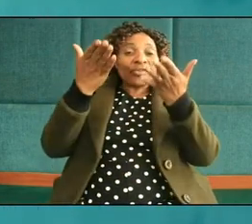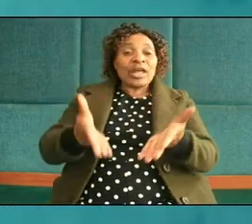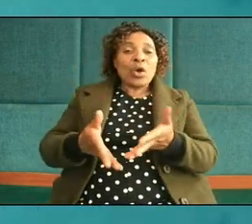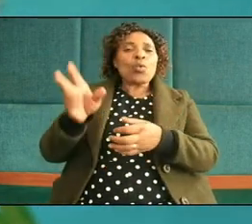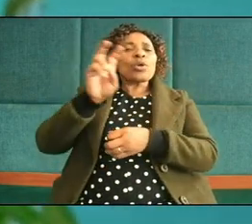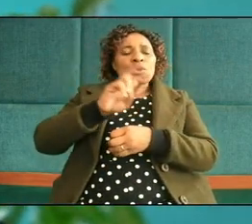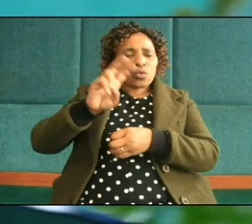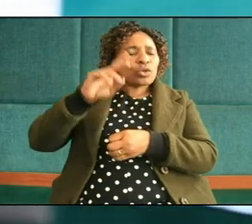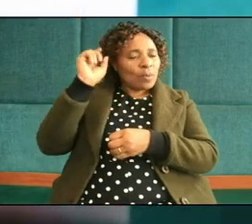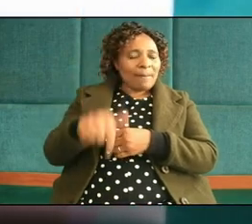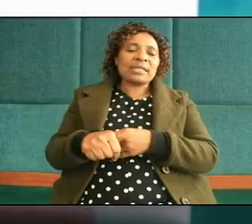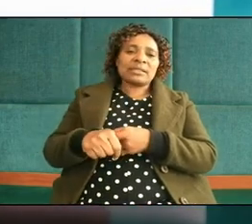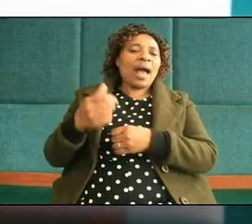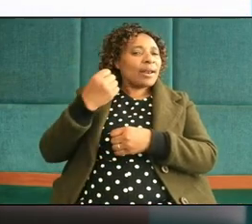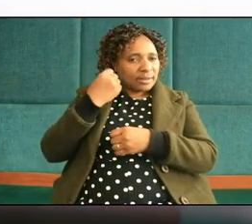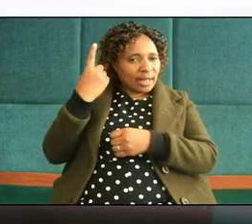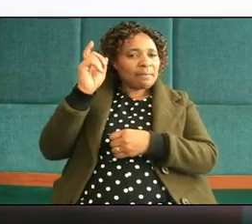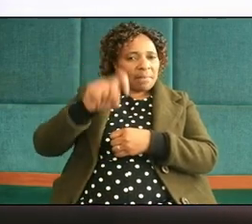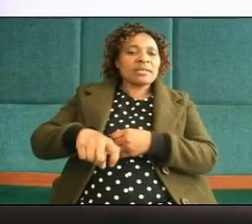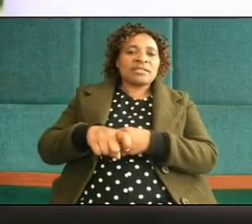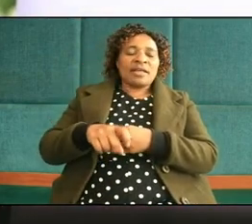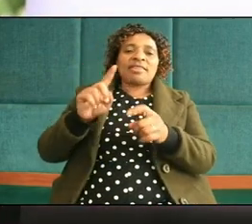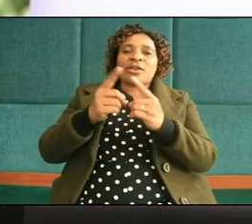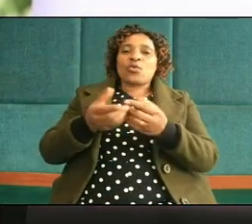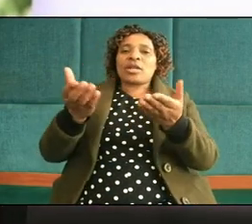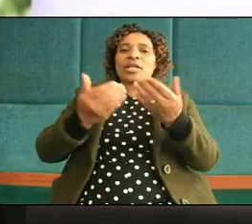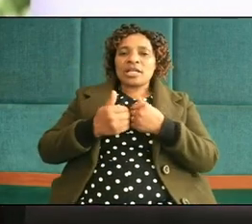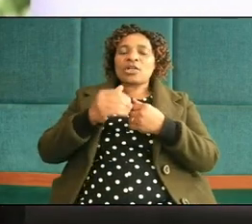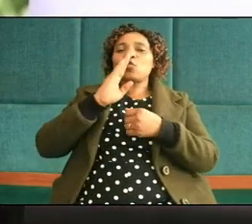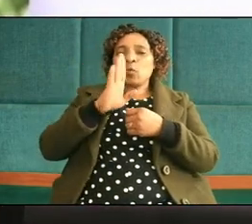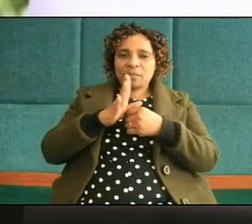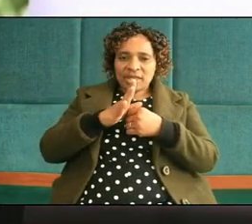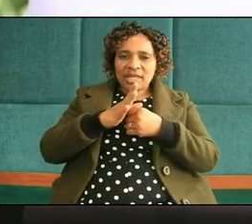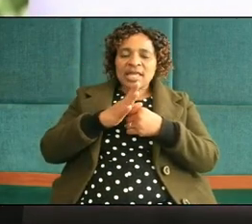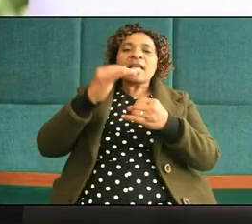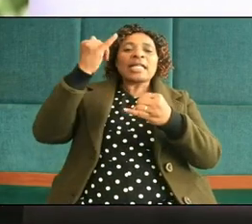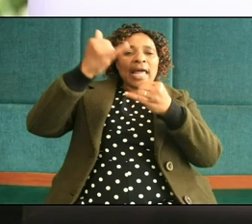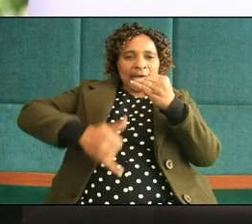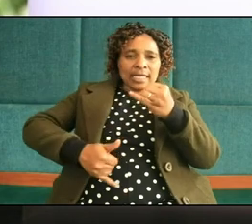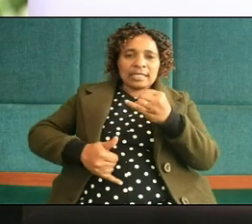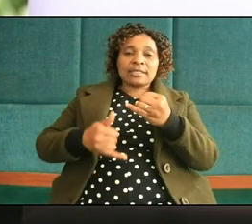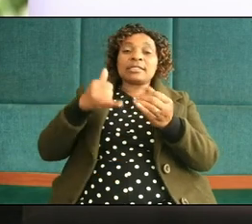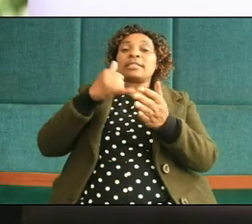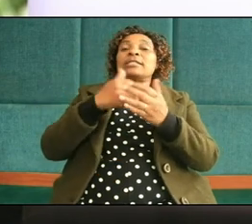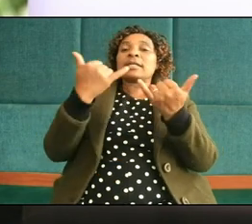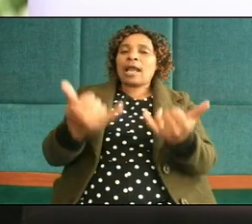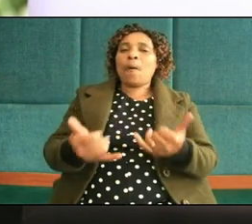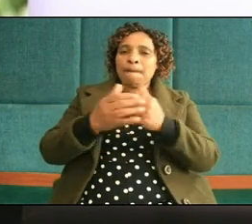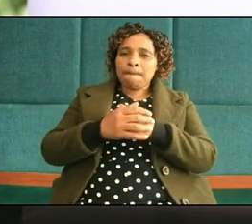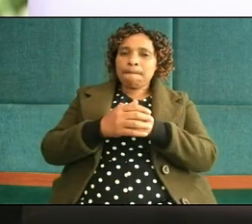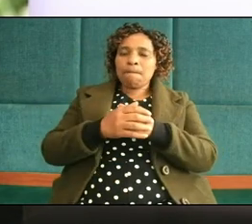it we need to understand it and we need to be determined to end it our children